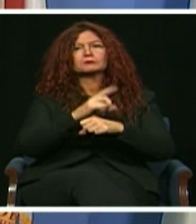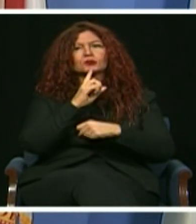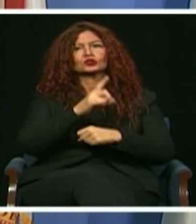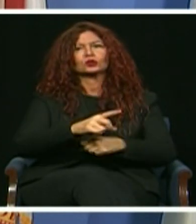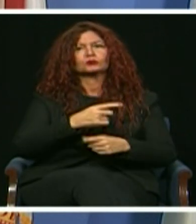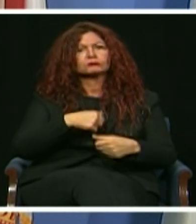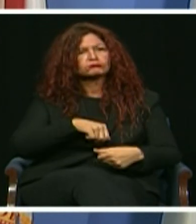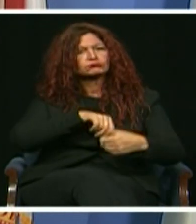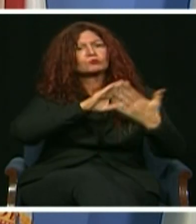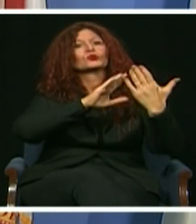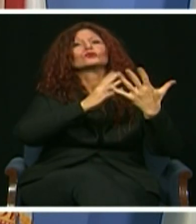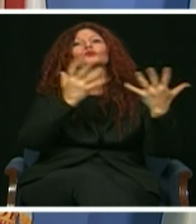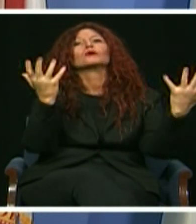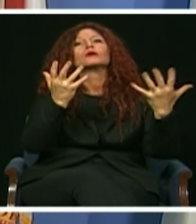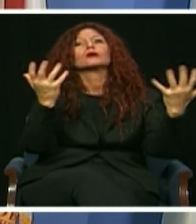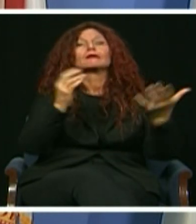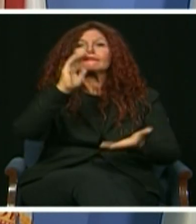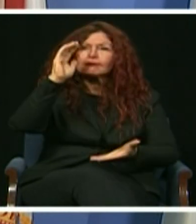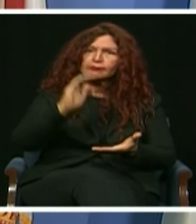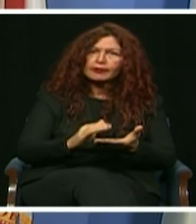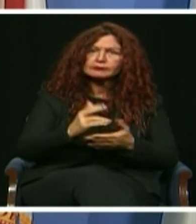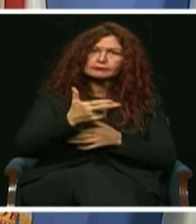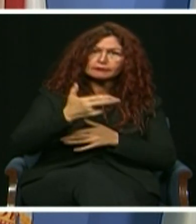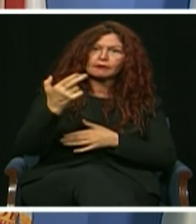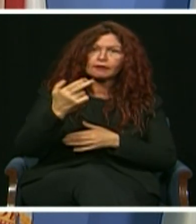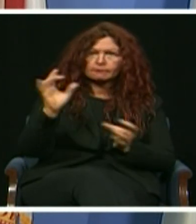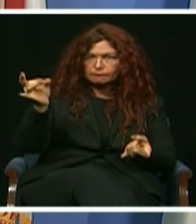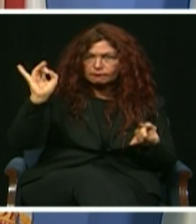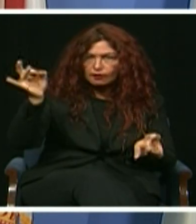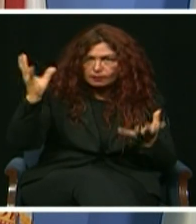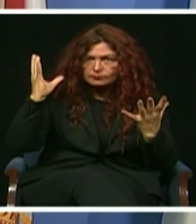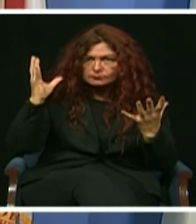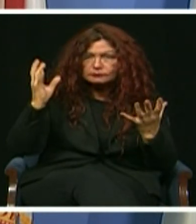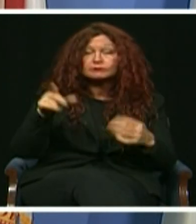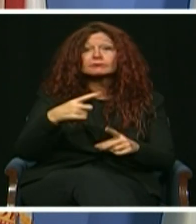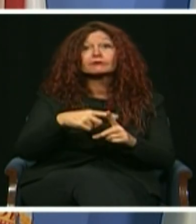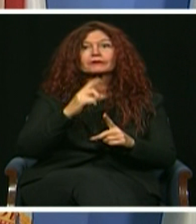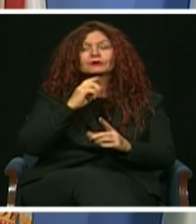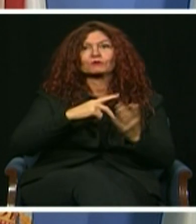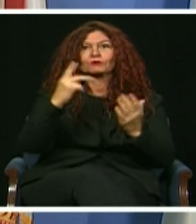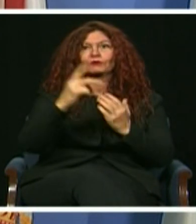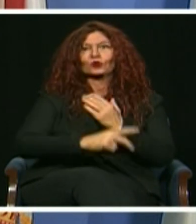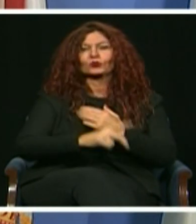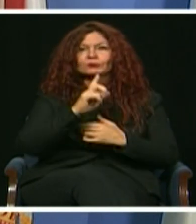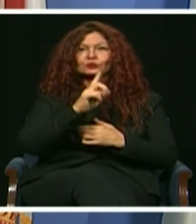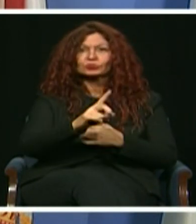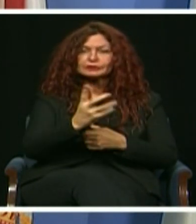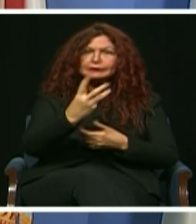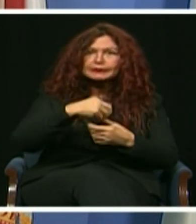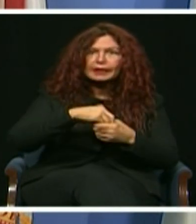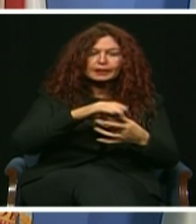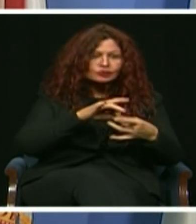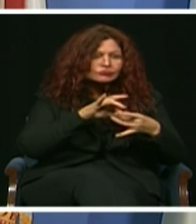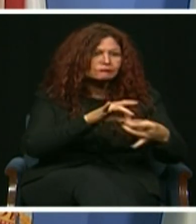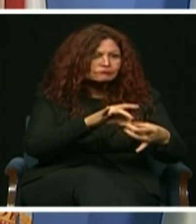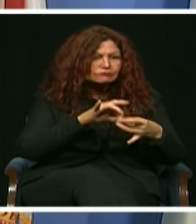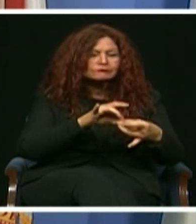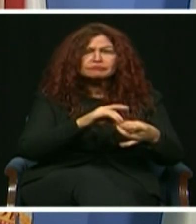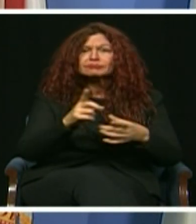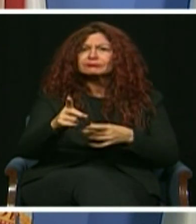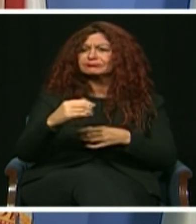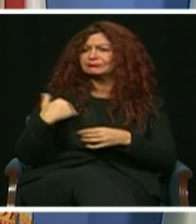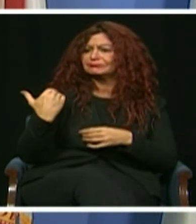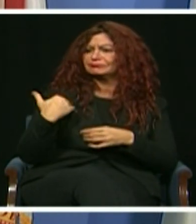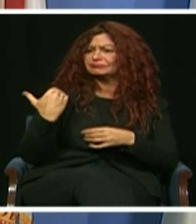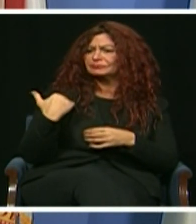reducing gun violence while investing in programs to better engage and create pathways for our at-risk youth. As the mother